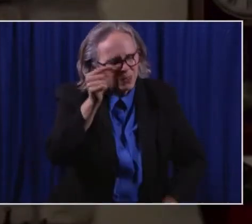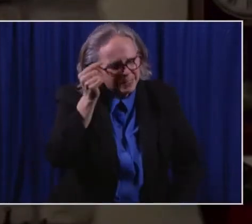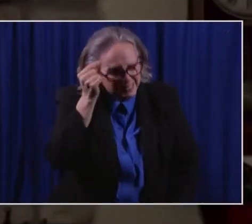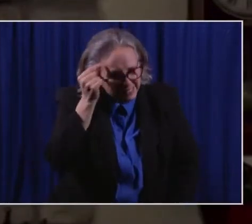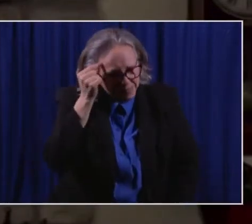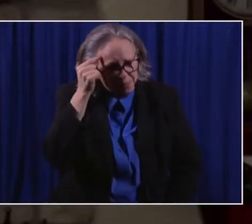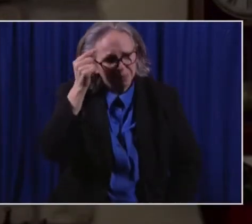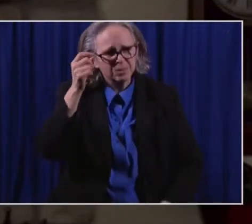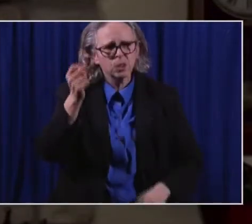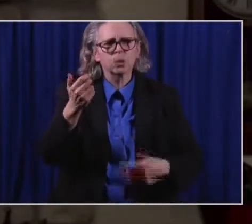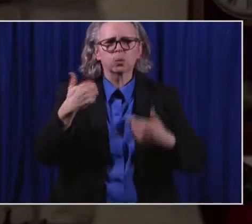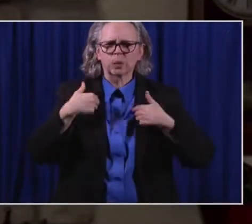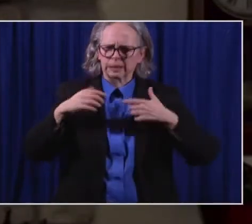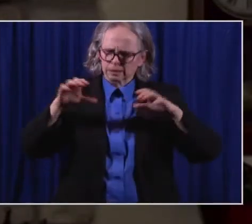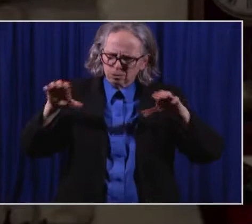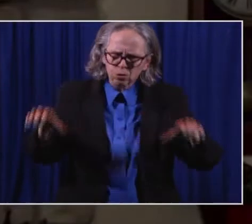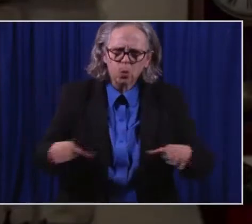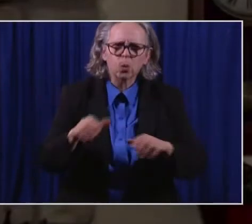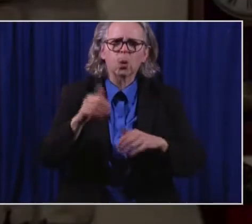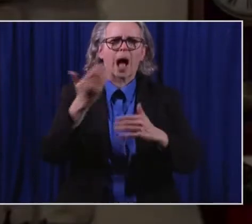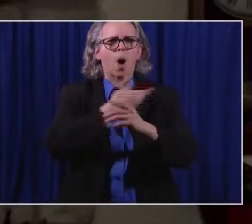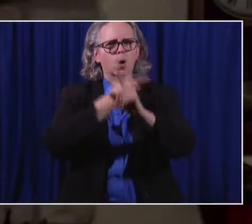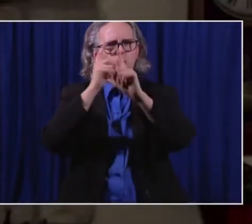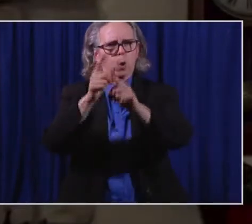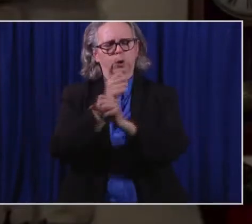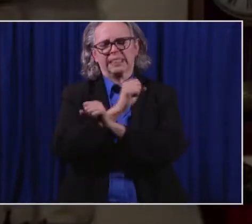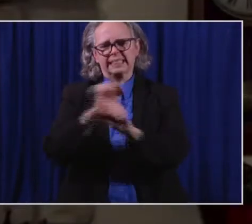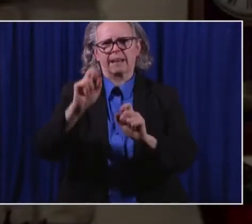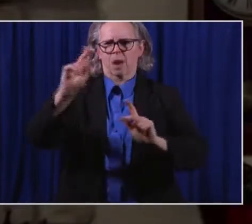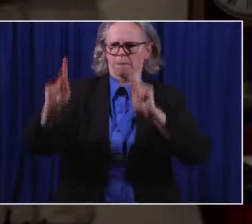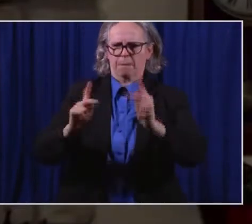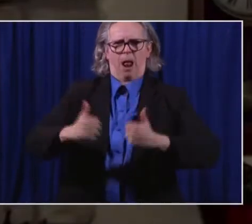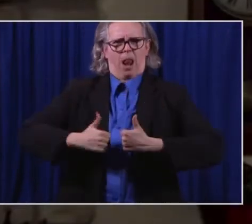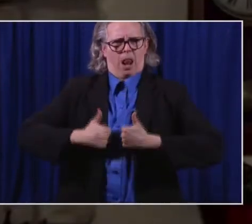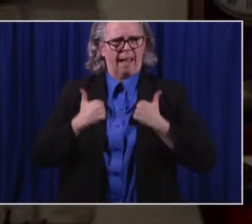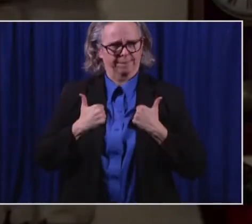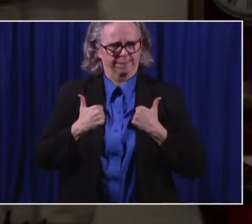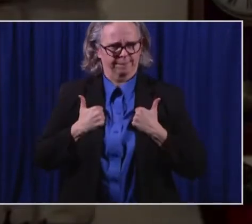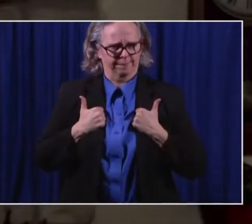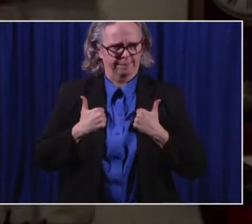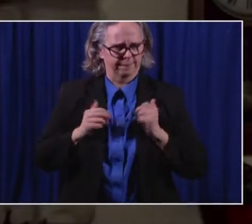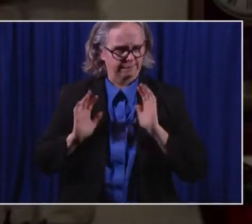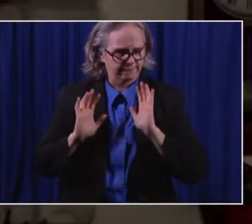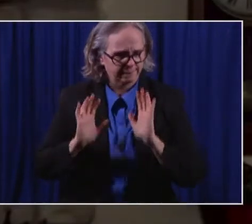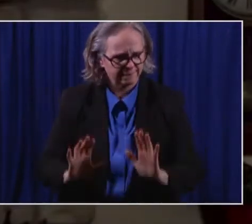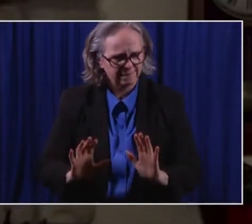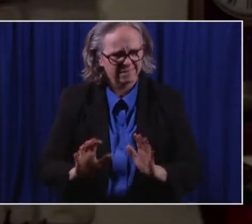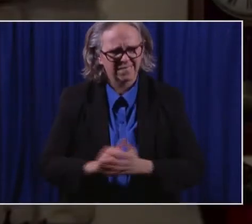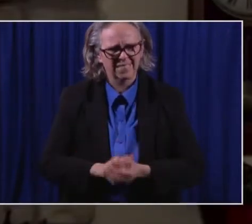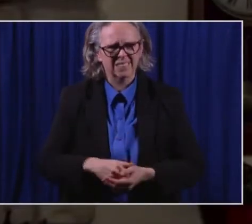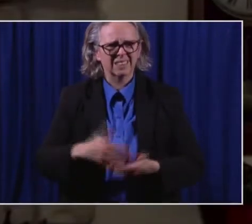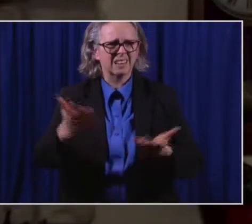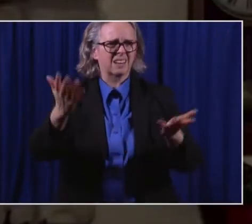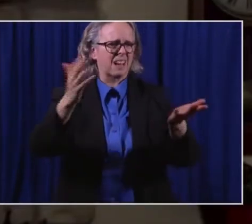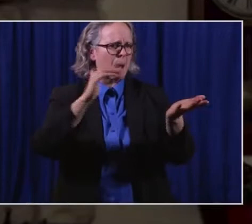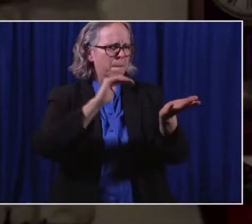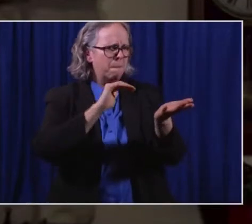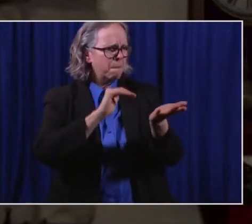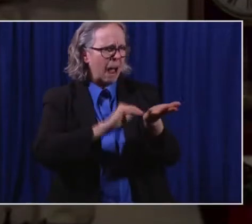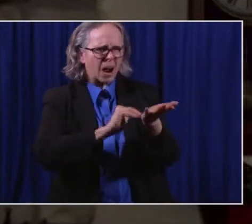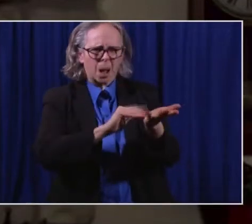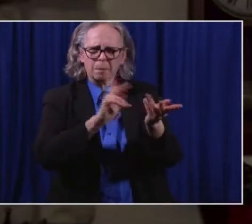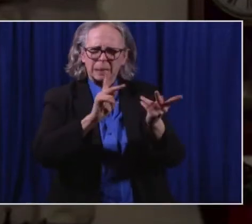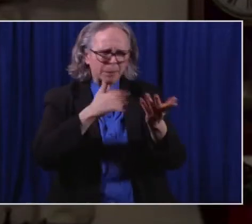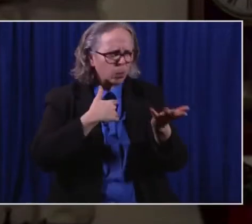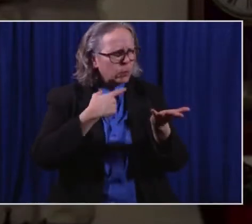can to save lives. Um, we've consulted medical professionals. We've consulted, a lot of